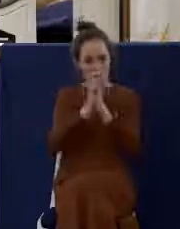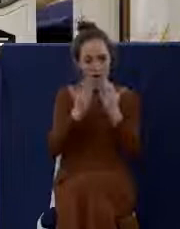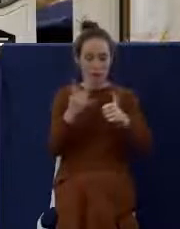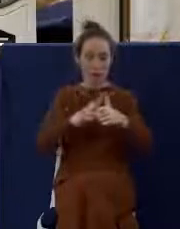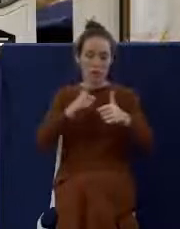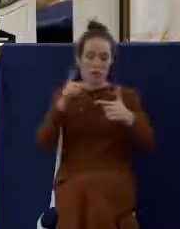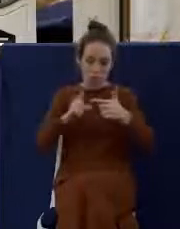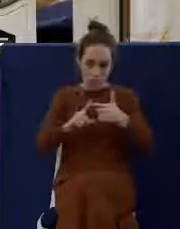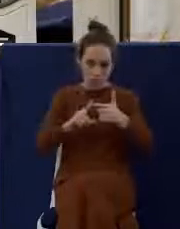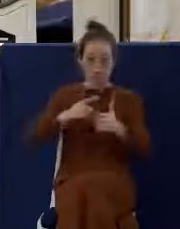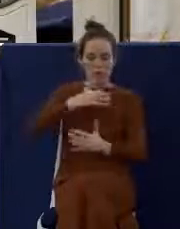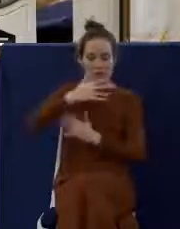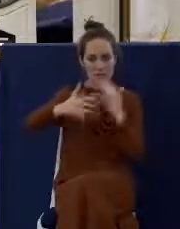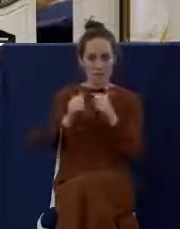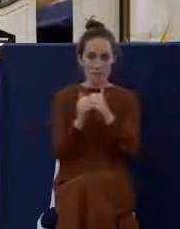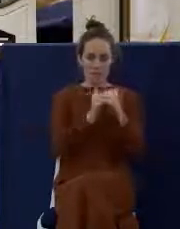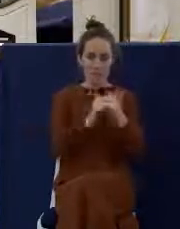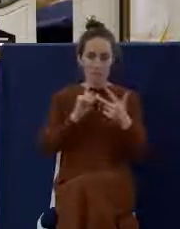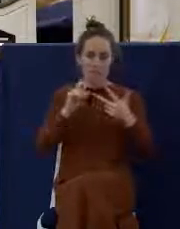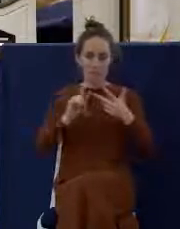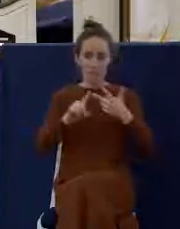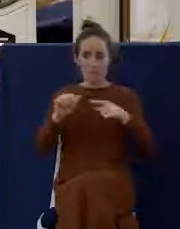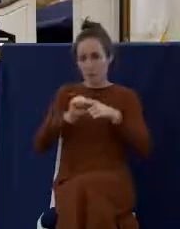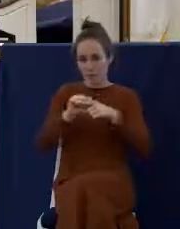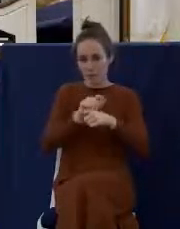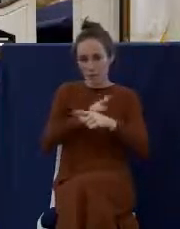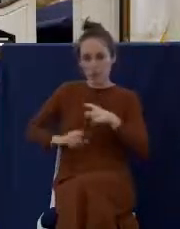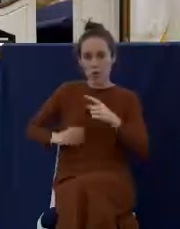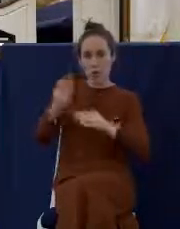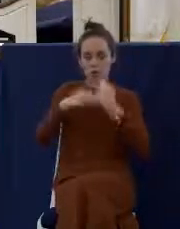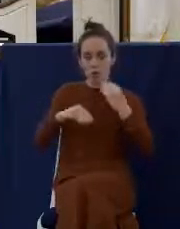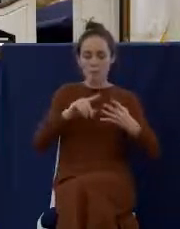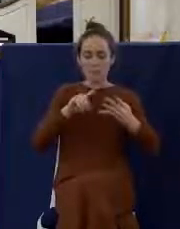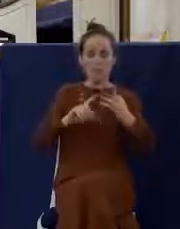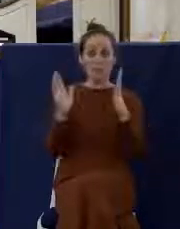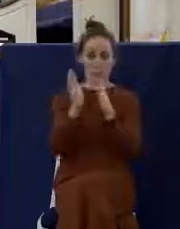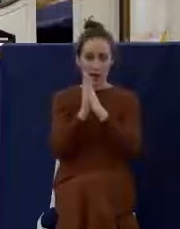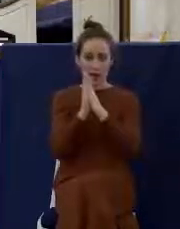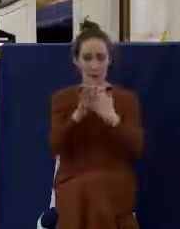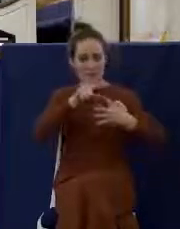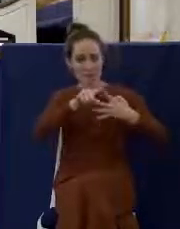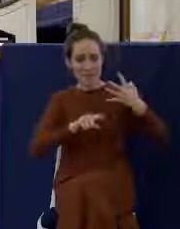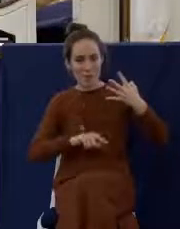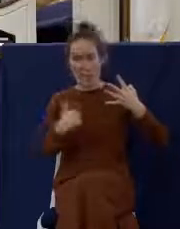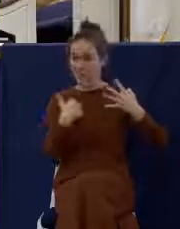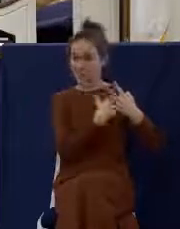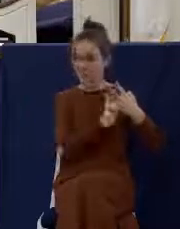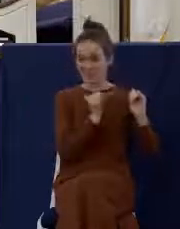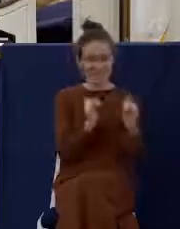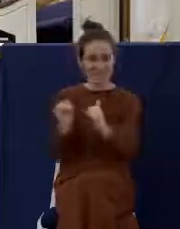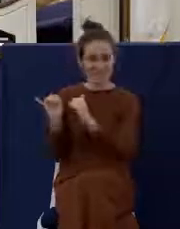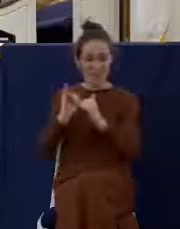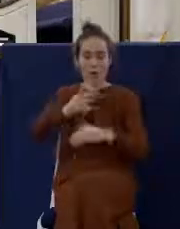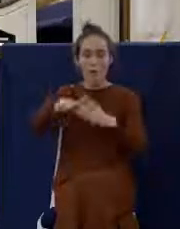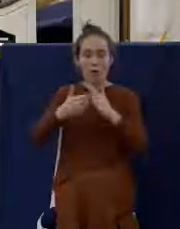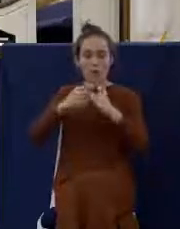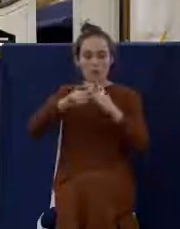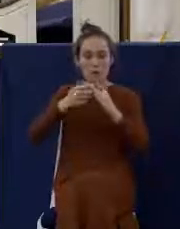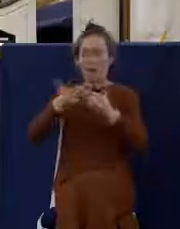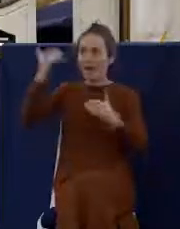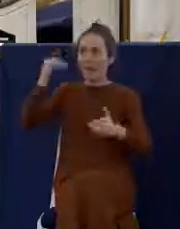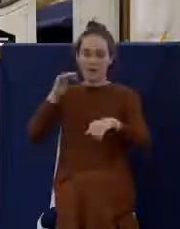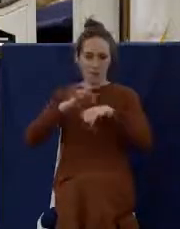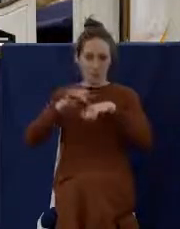together, observing the Lord's Supper, and prayer. That's why we do those things here. That all started back in the early church.